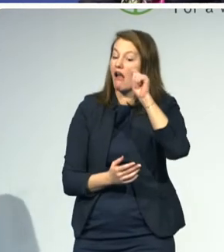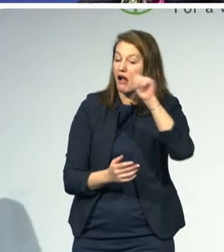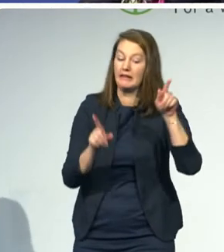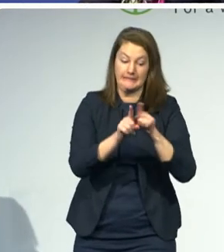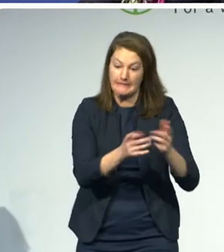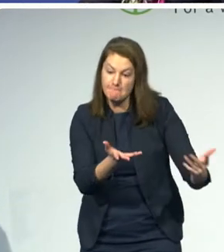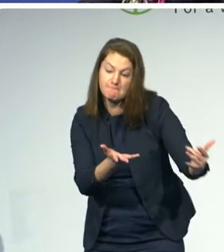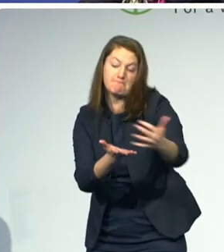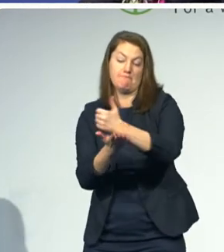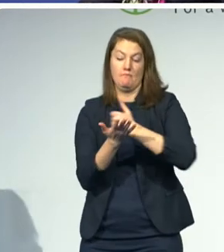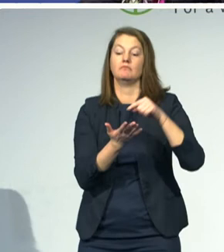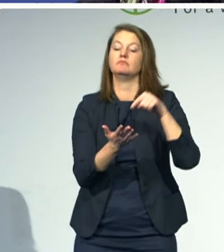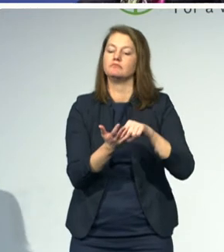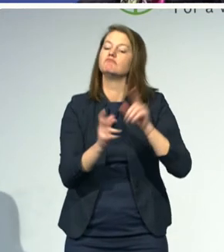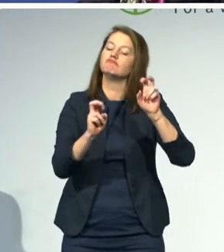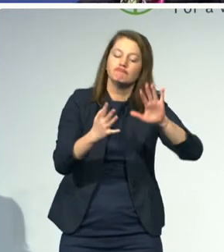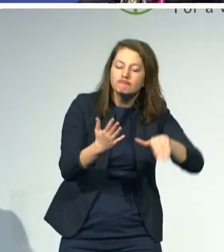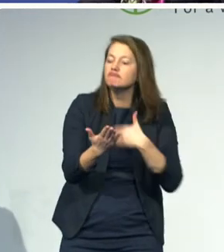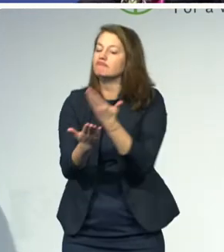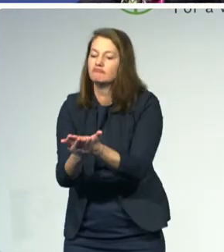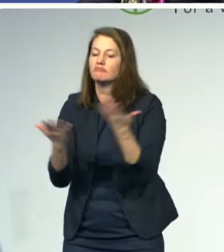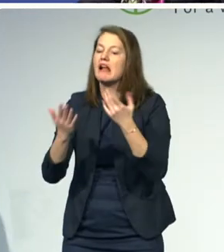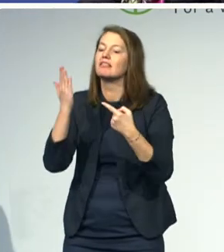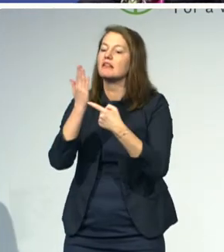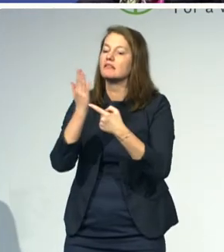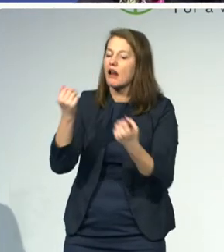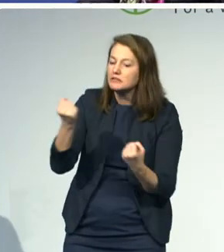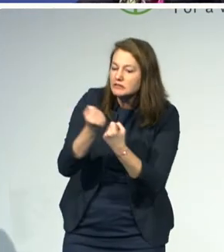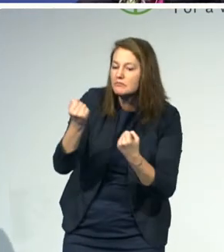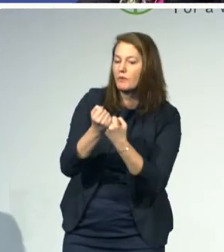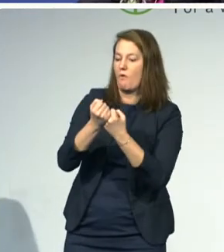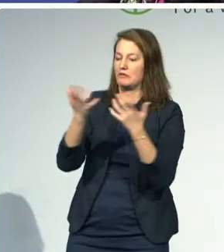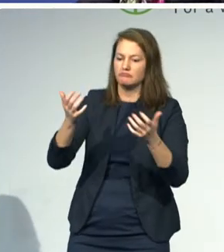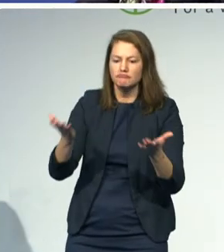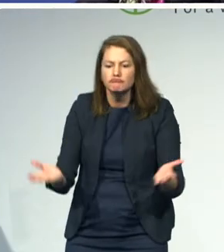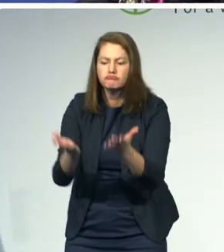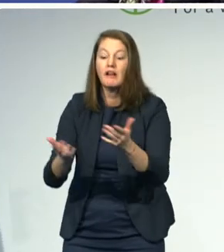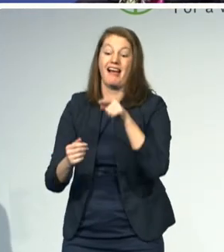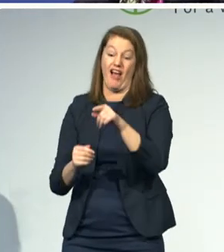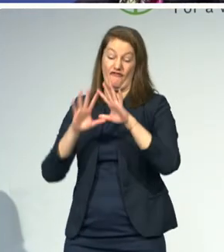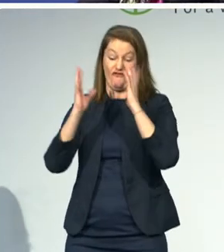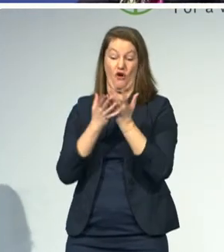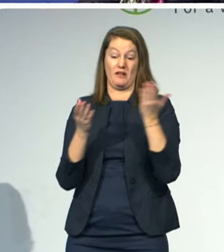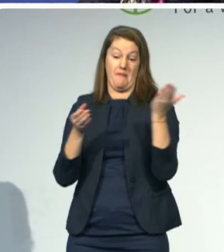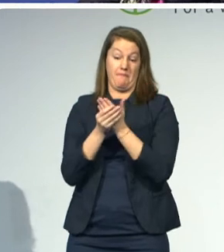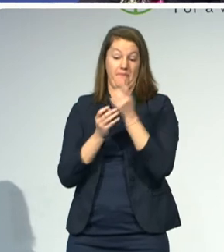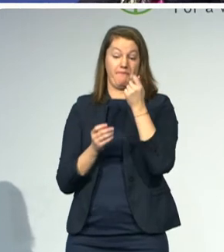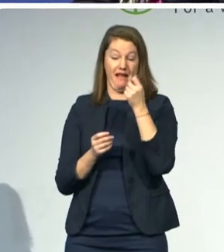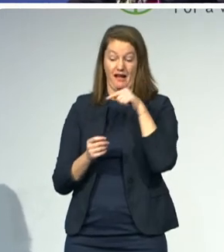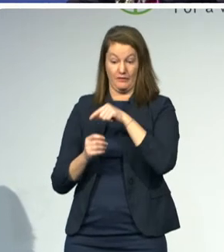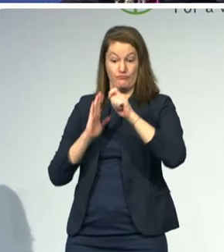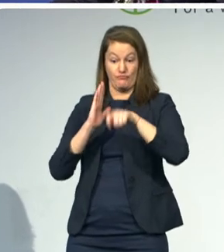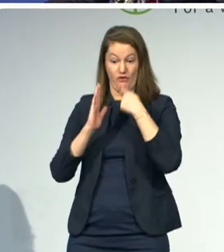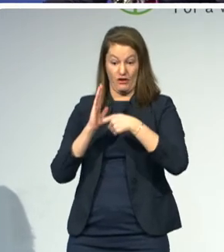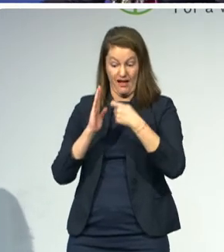technical assistance to large World Bank projects that invest in education